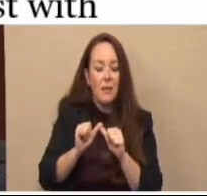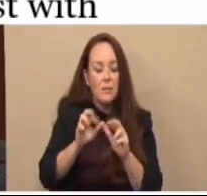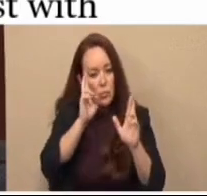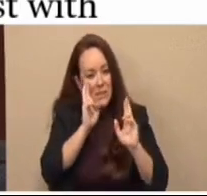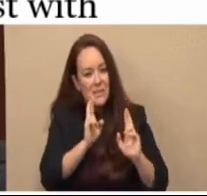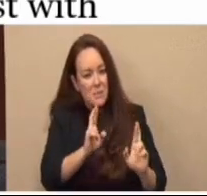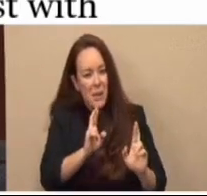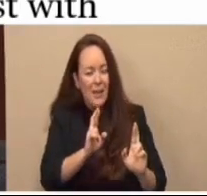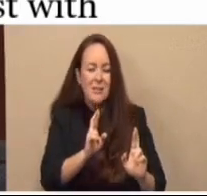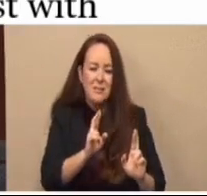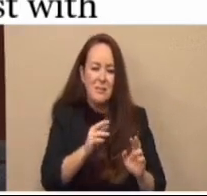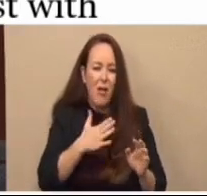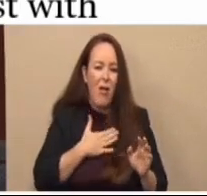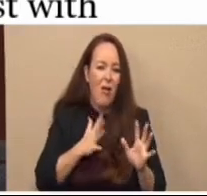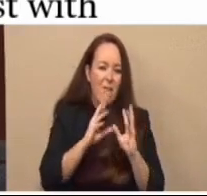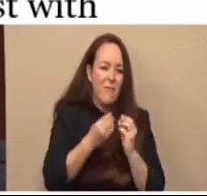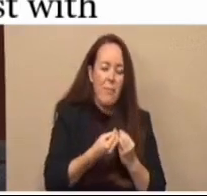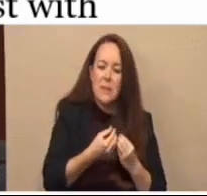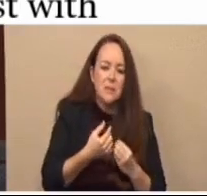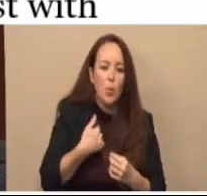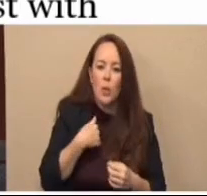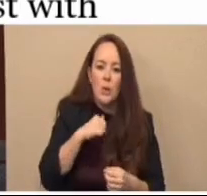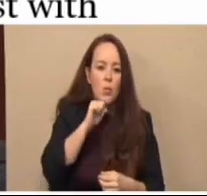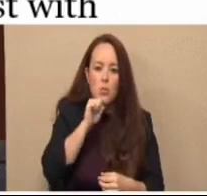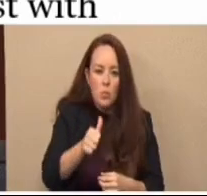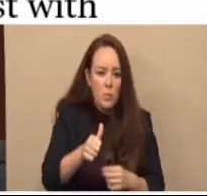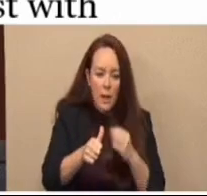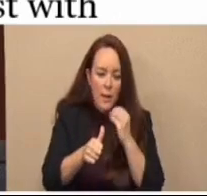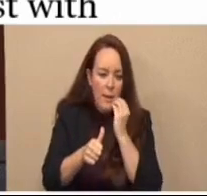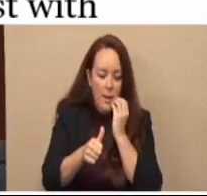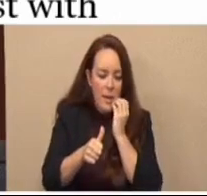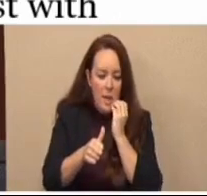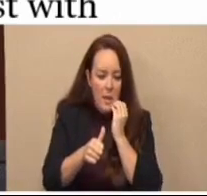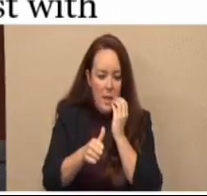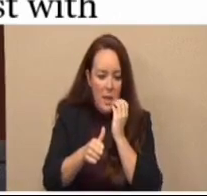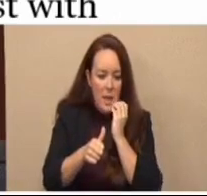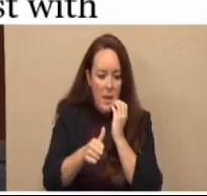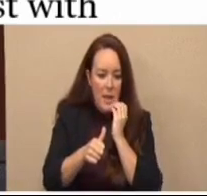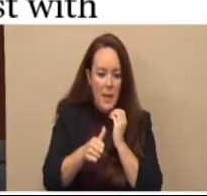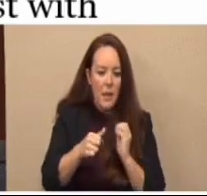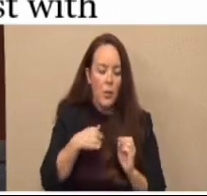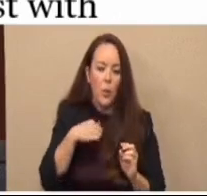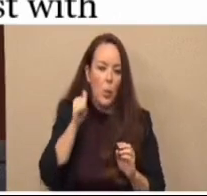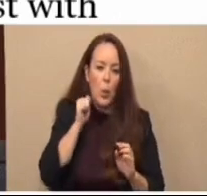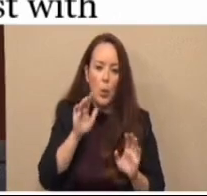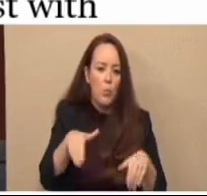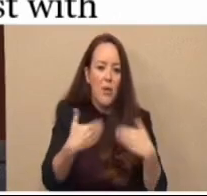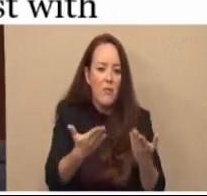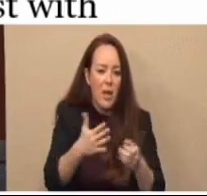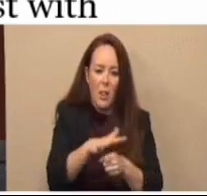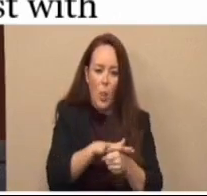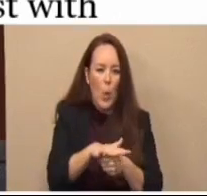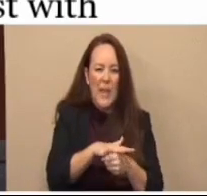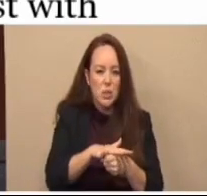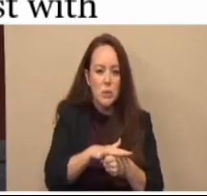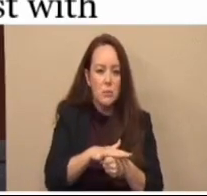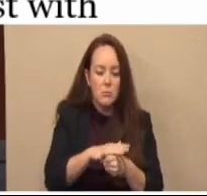families, we will not, at any situation, will we be providing the location.